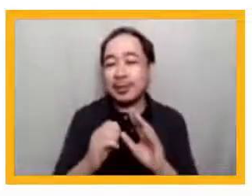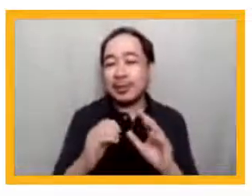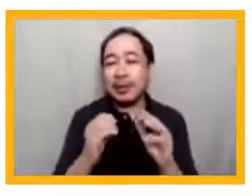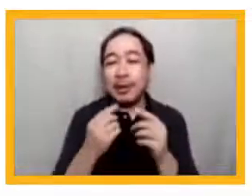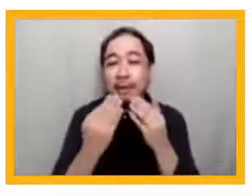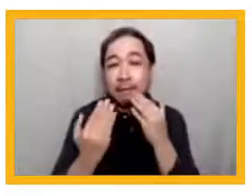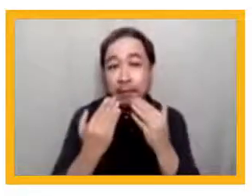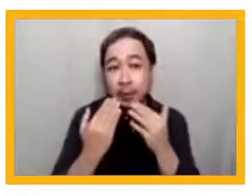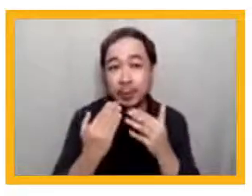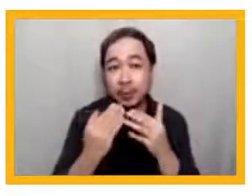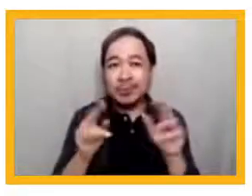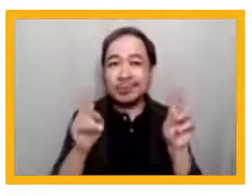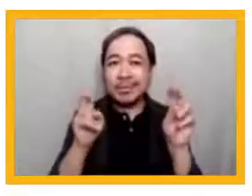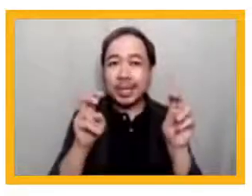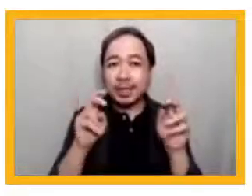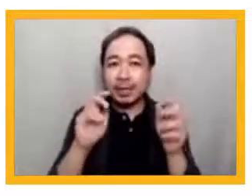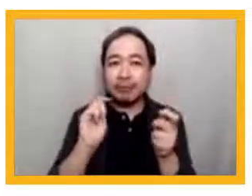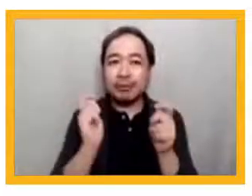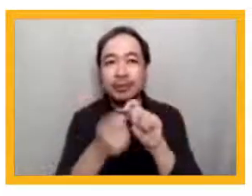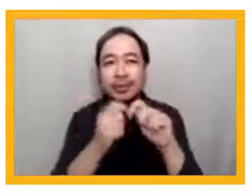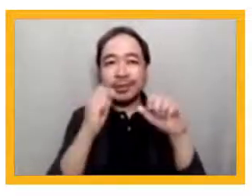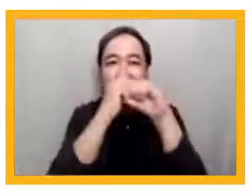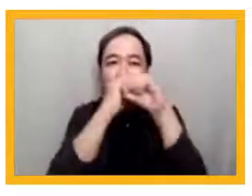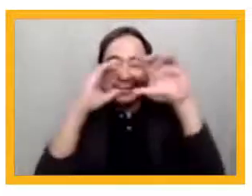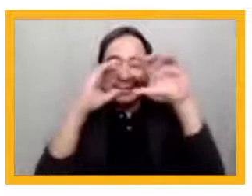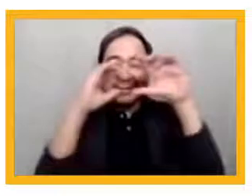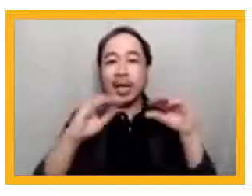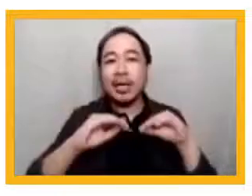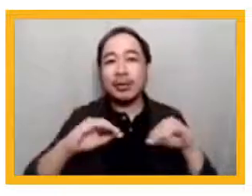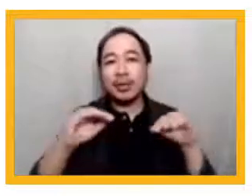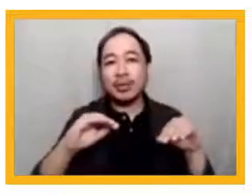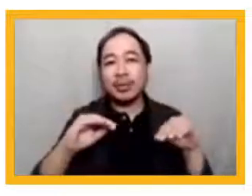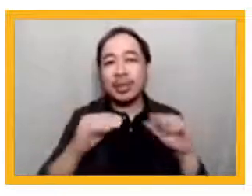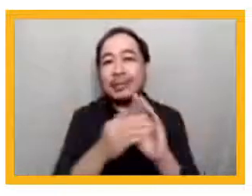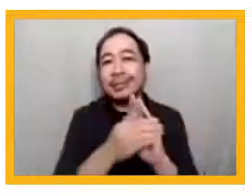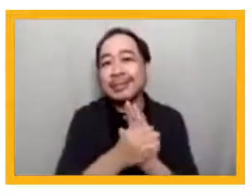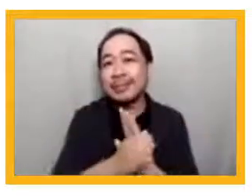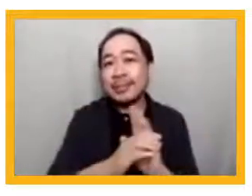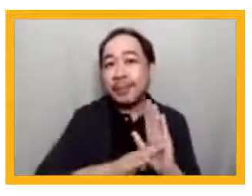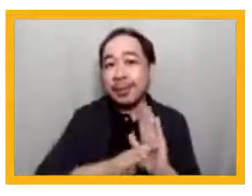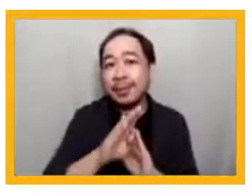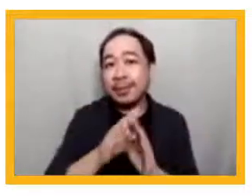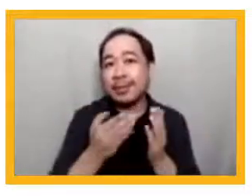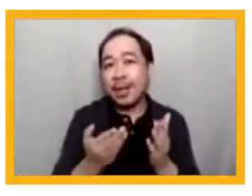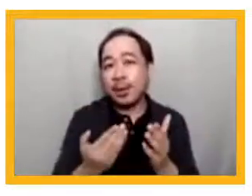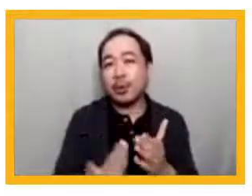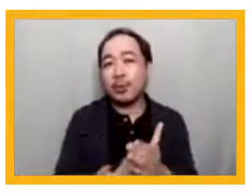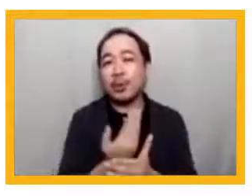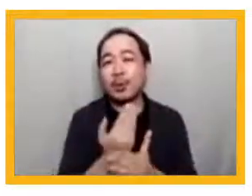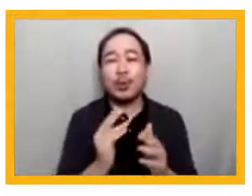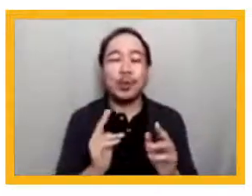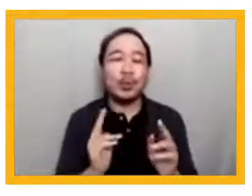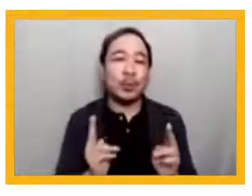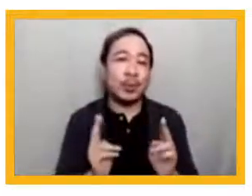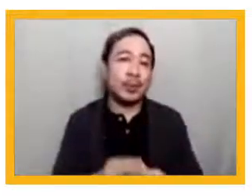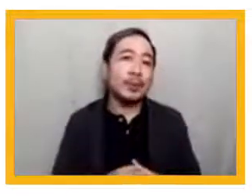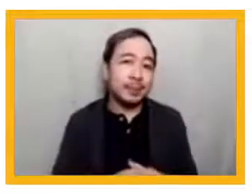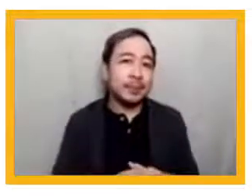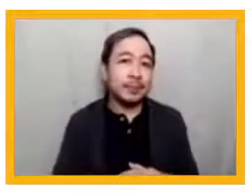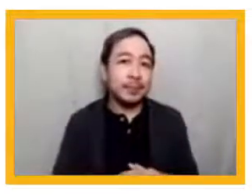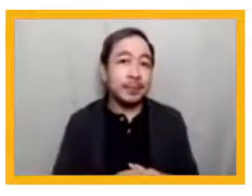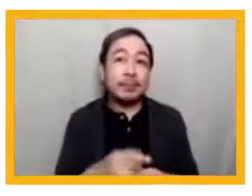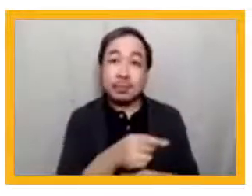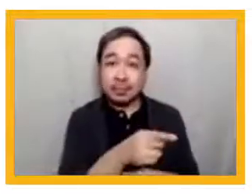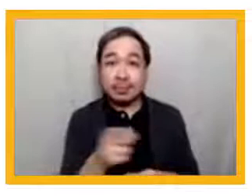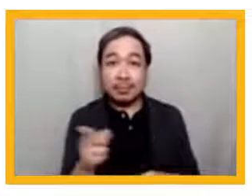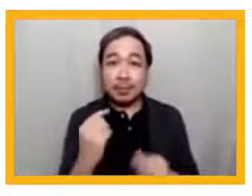Skills Development for a New Normal. As is well known to our virtual audience,